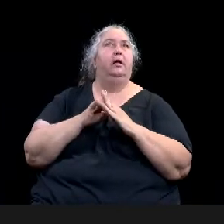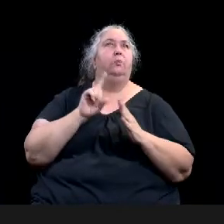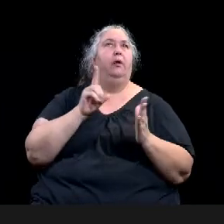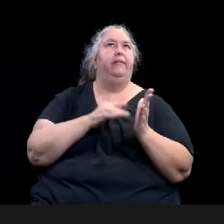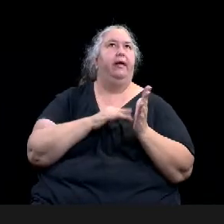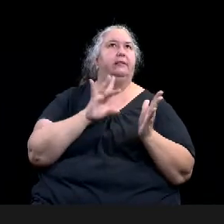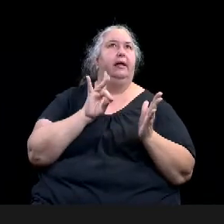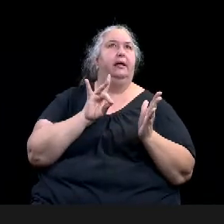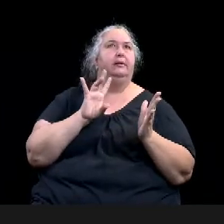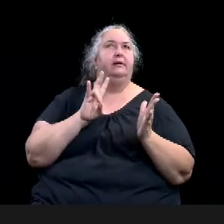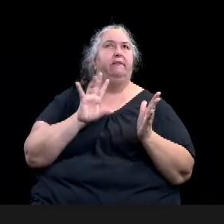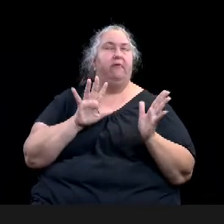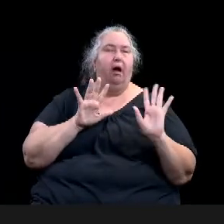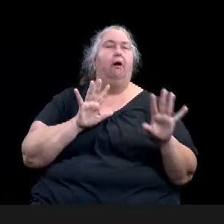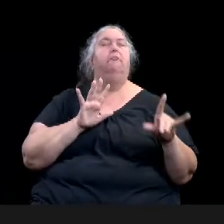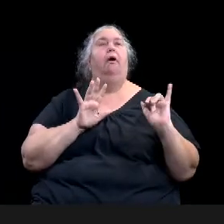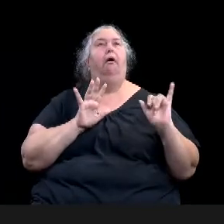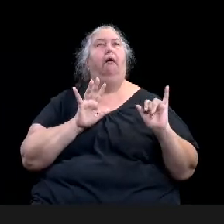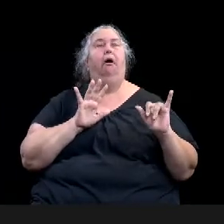for the project.